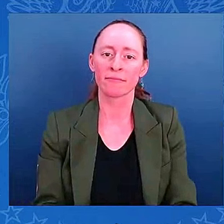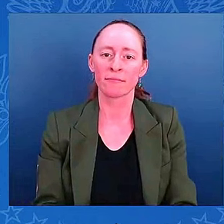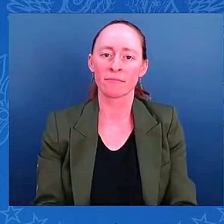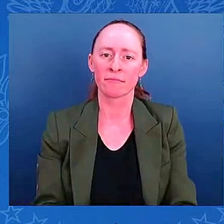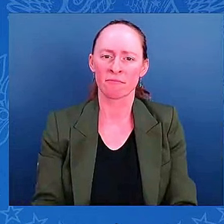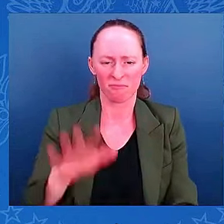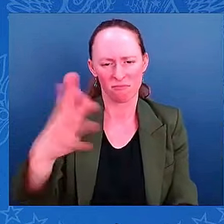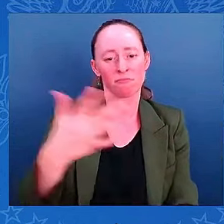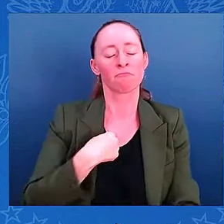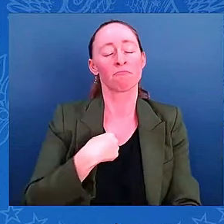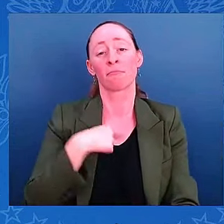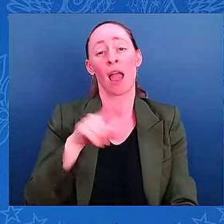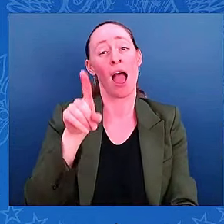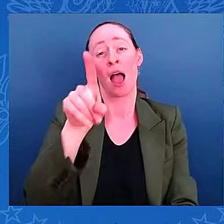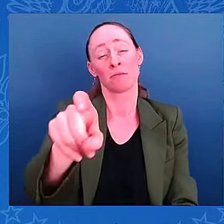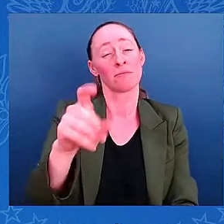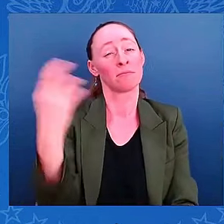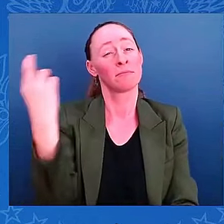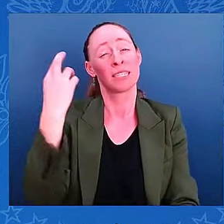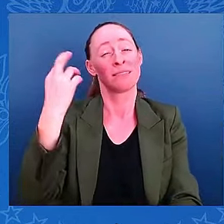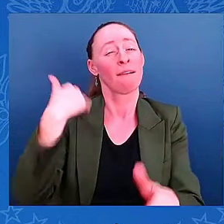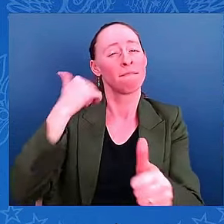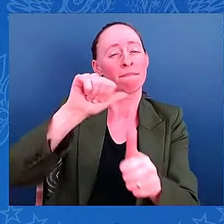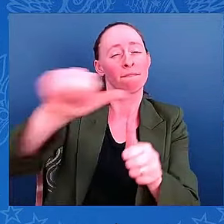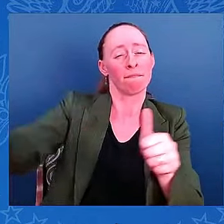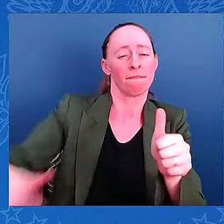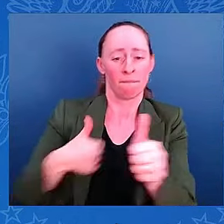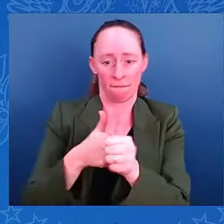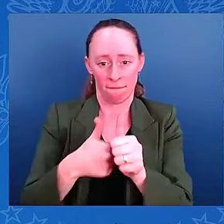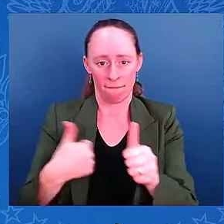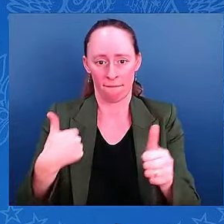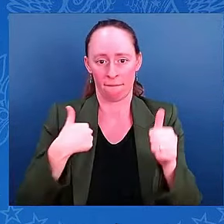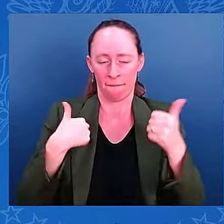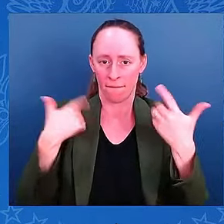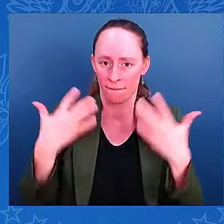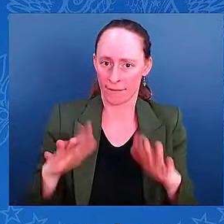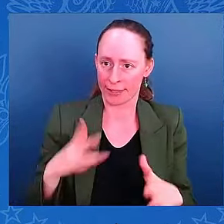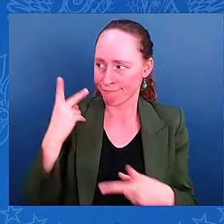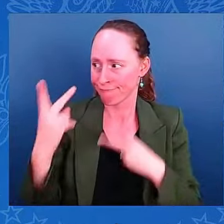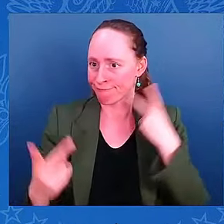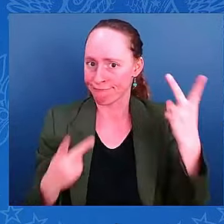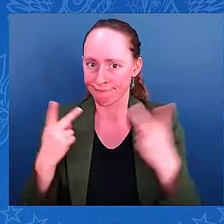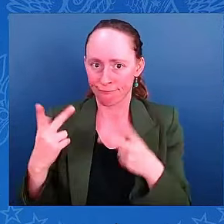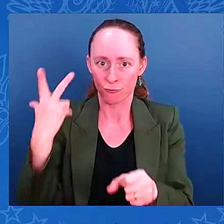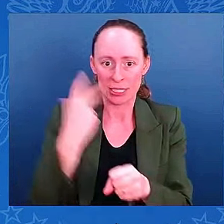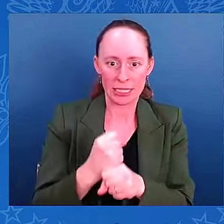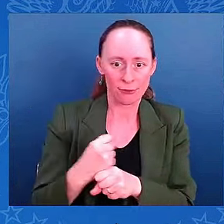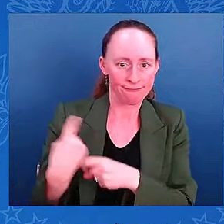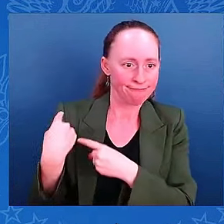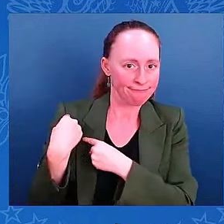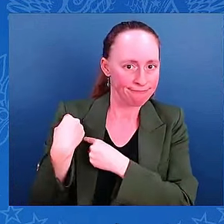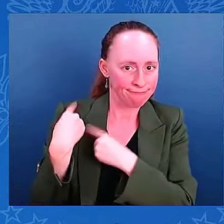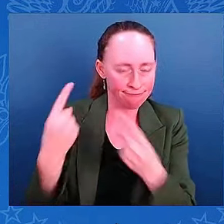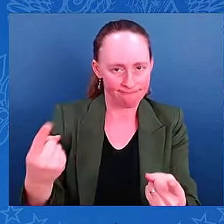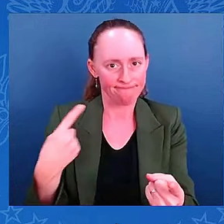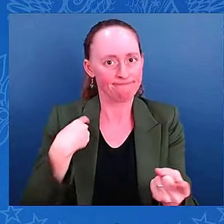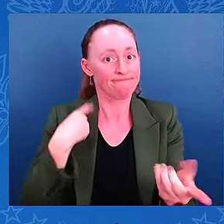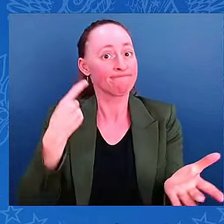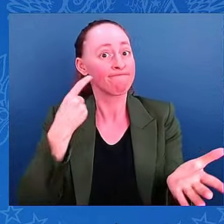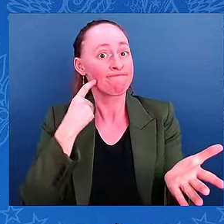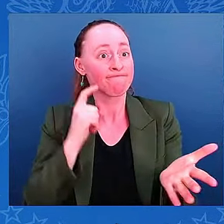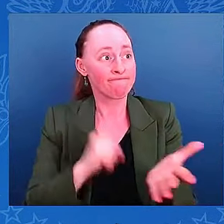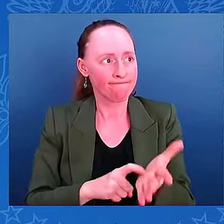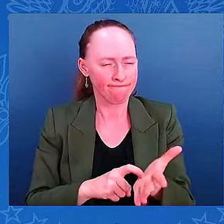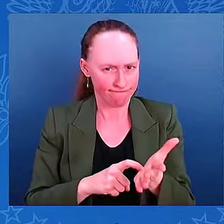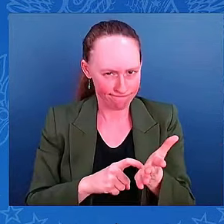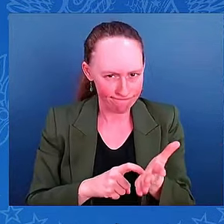of this the last three years, emphasizes the consequential damage this storm can do. I mean, this